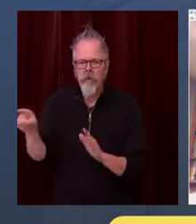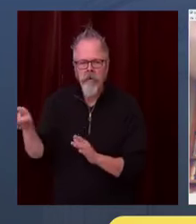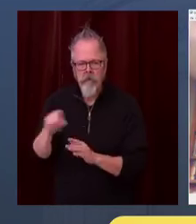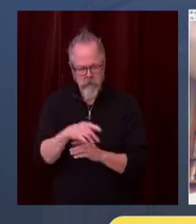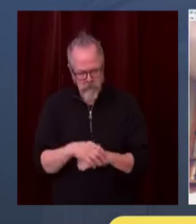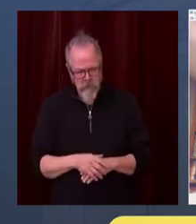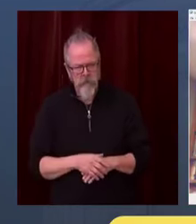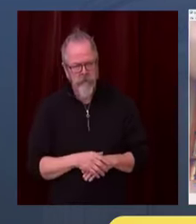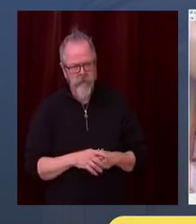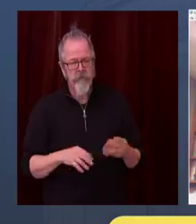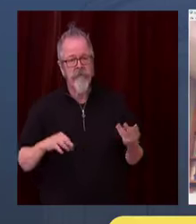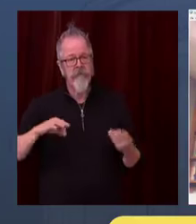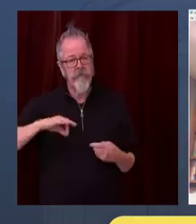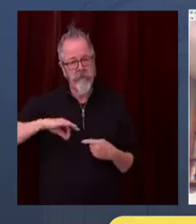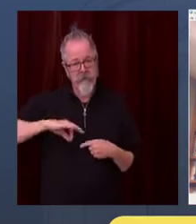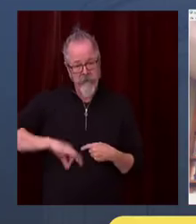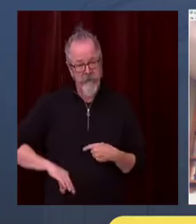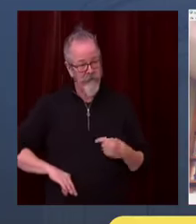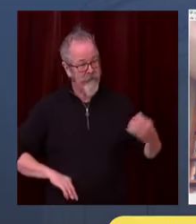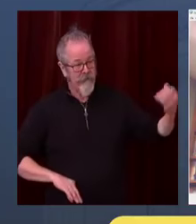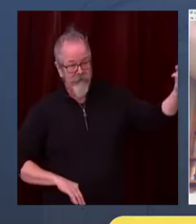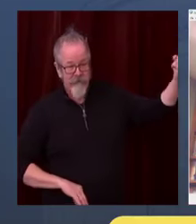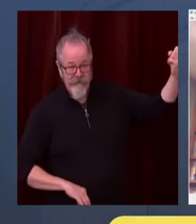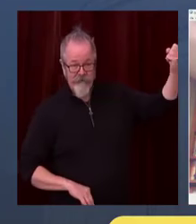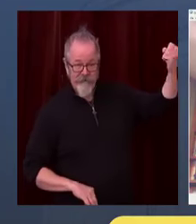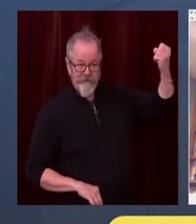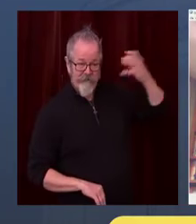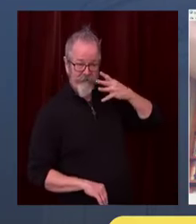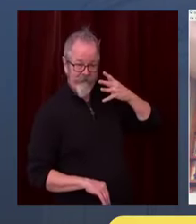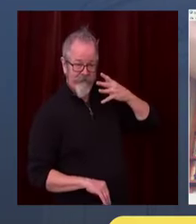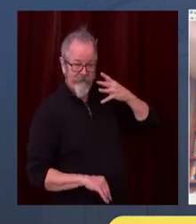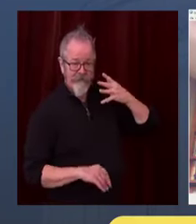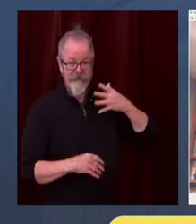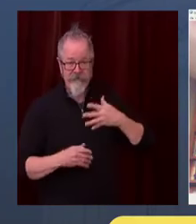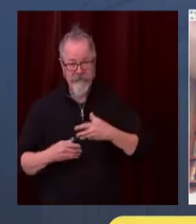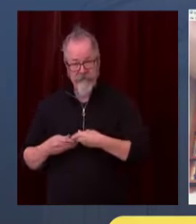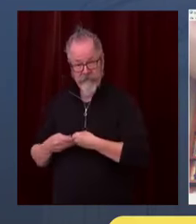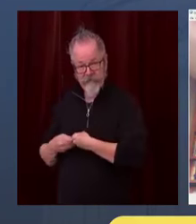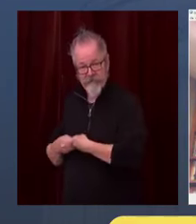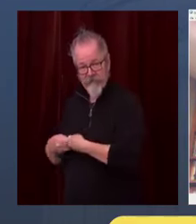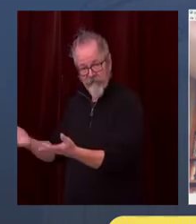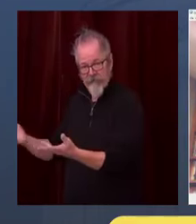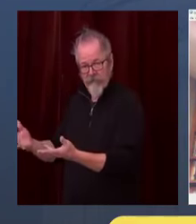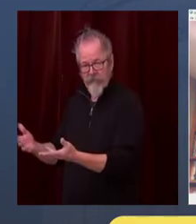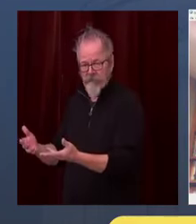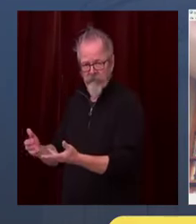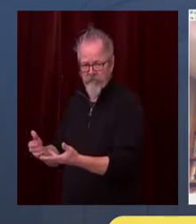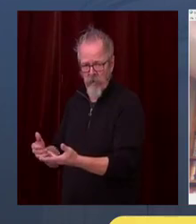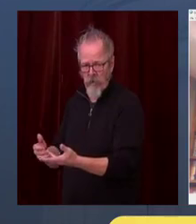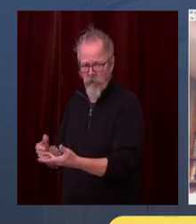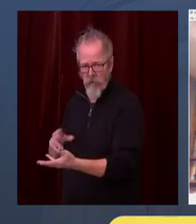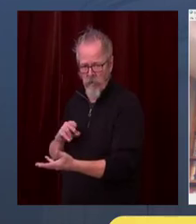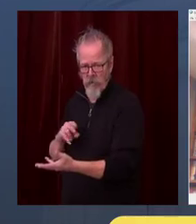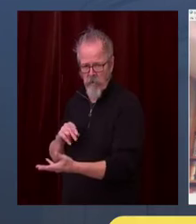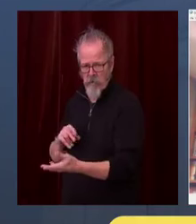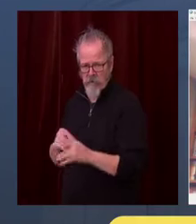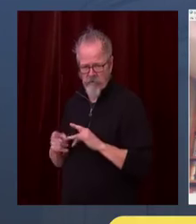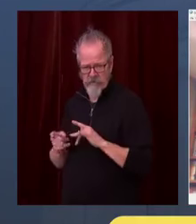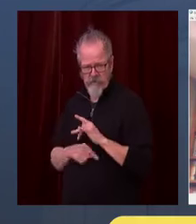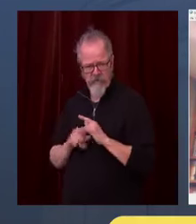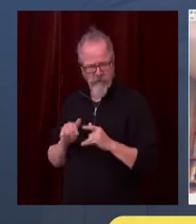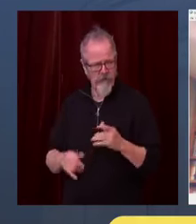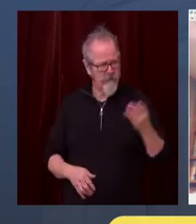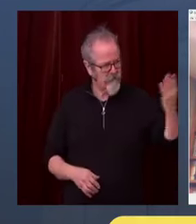sending it to clinics. That will all be done through a national distributor. I think the only thing I'll add about the